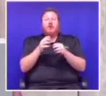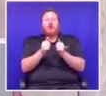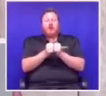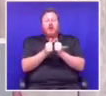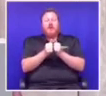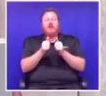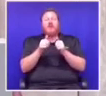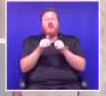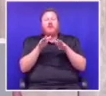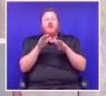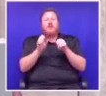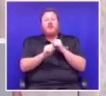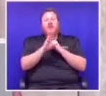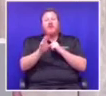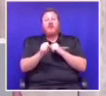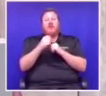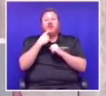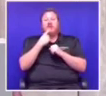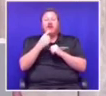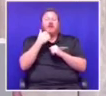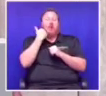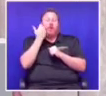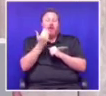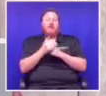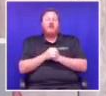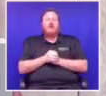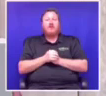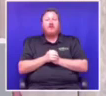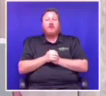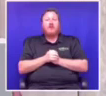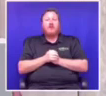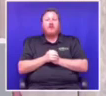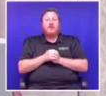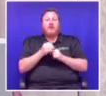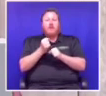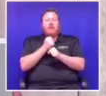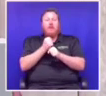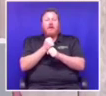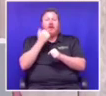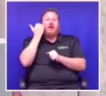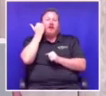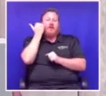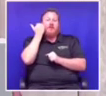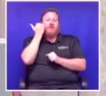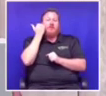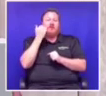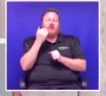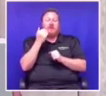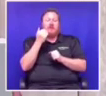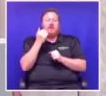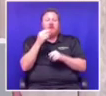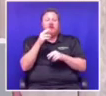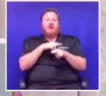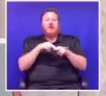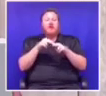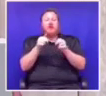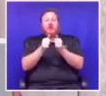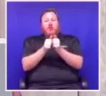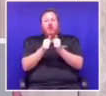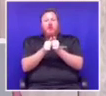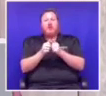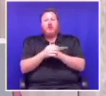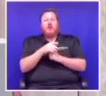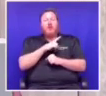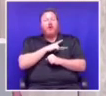Africa have determined and decided and form a government of national unity. since no